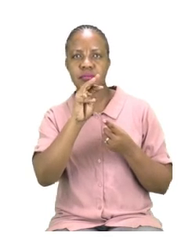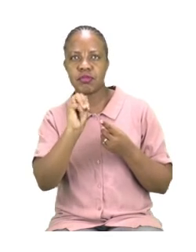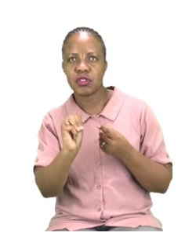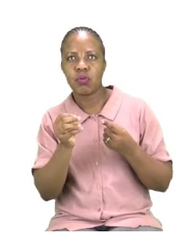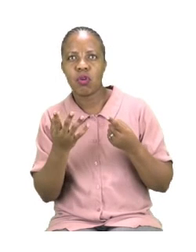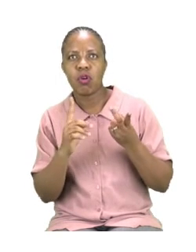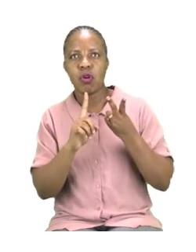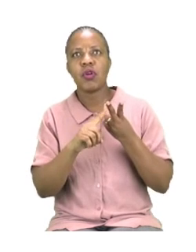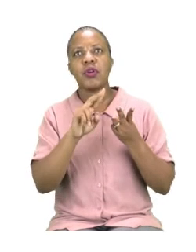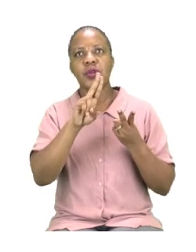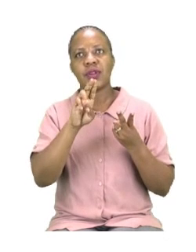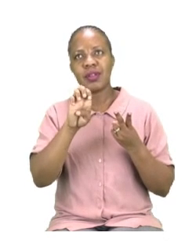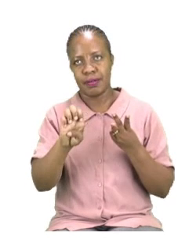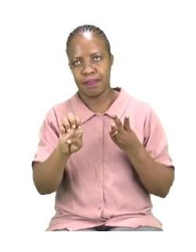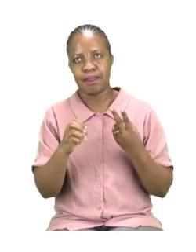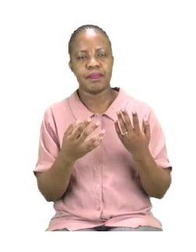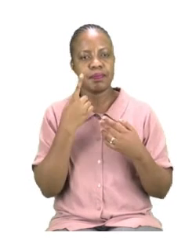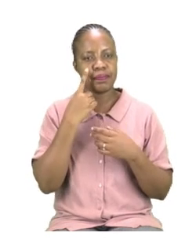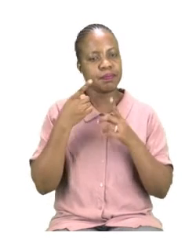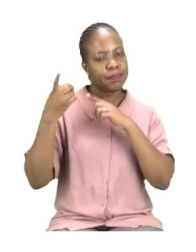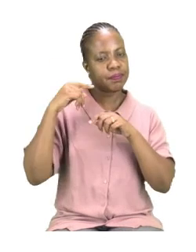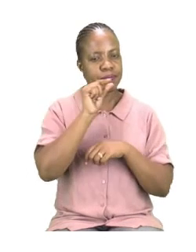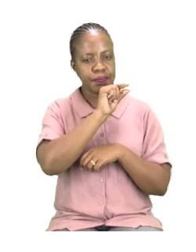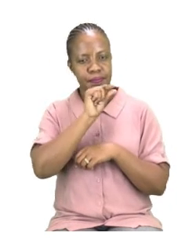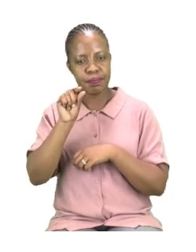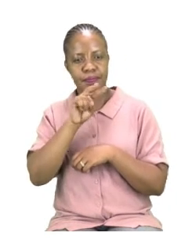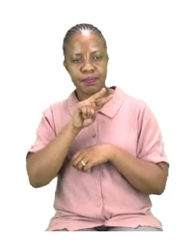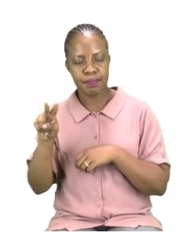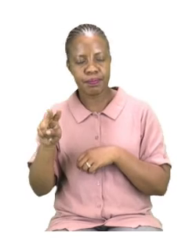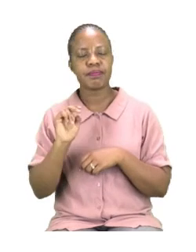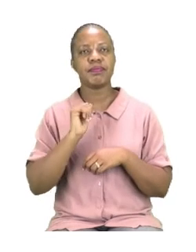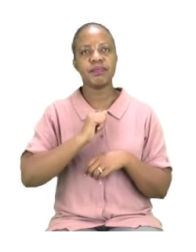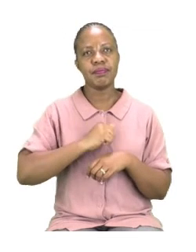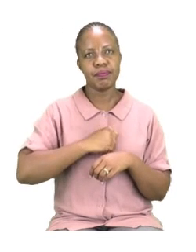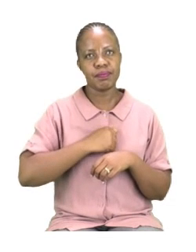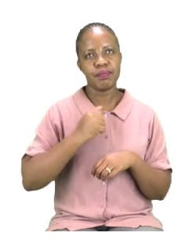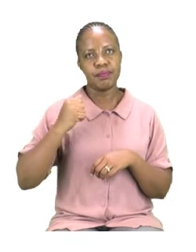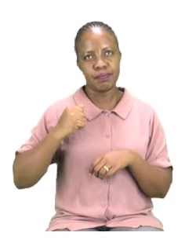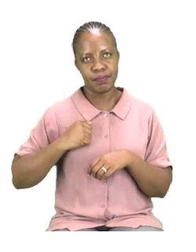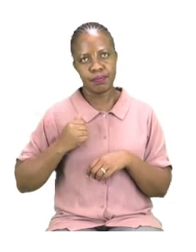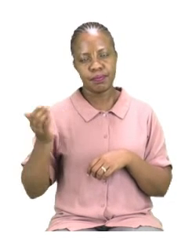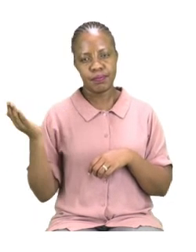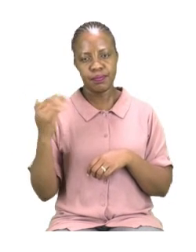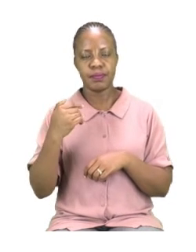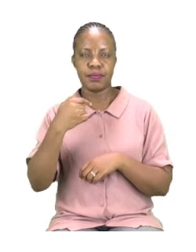Let's read the sentence again. My father called me. So, I went